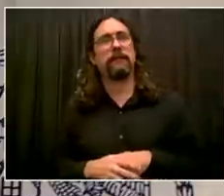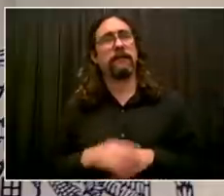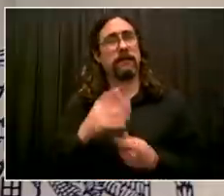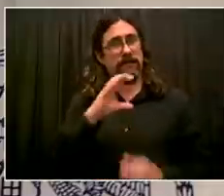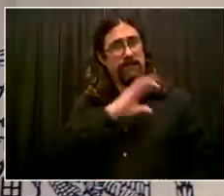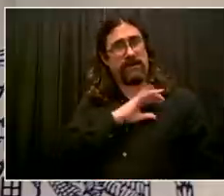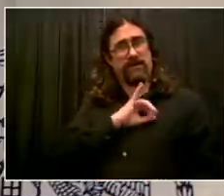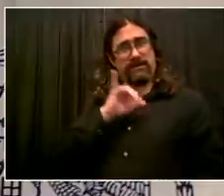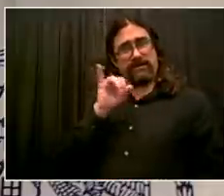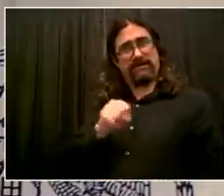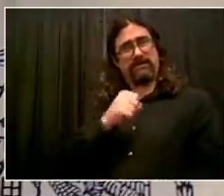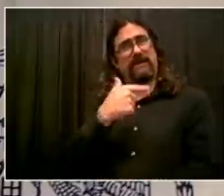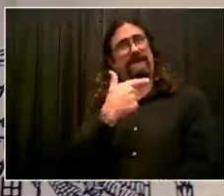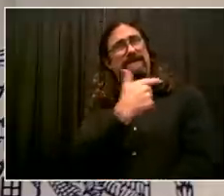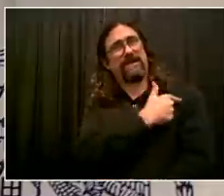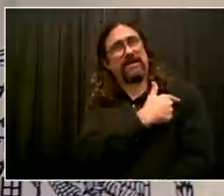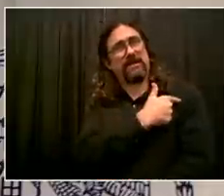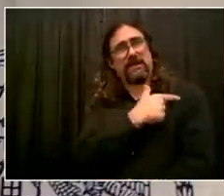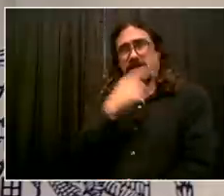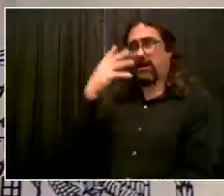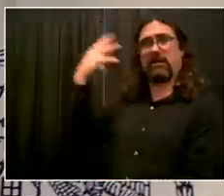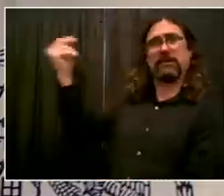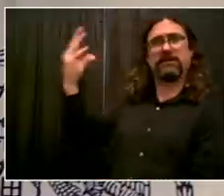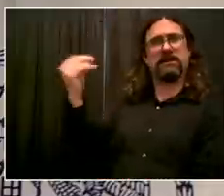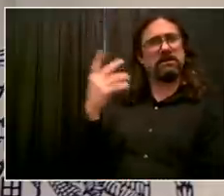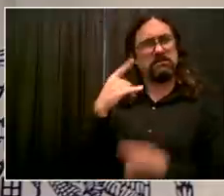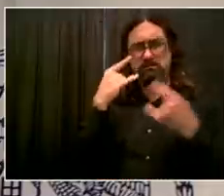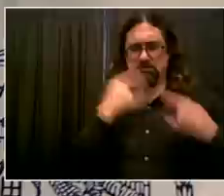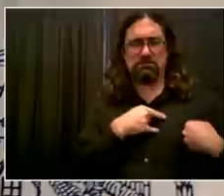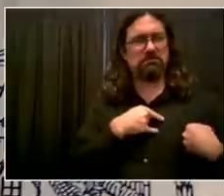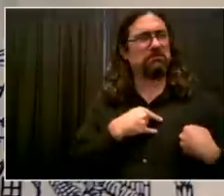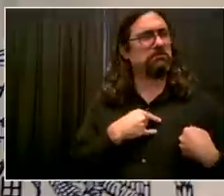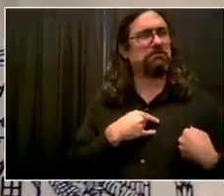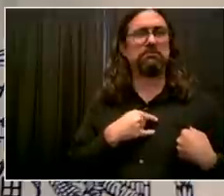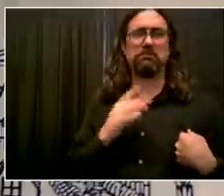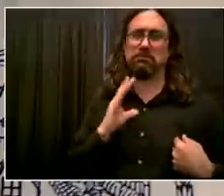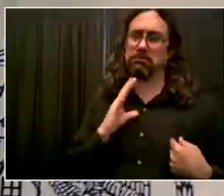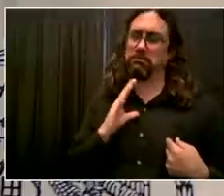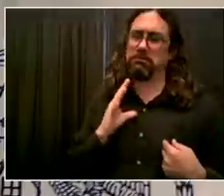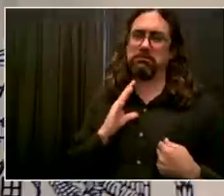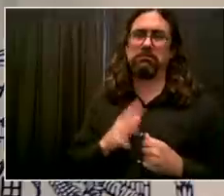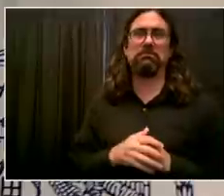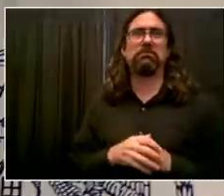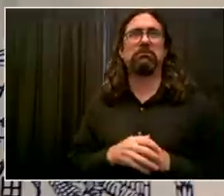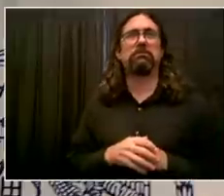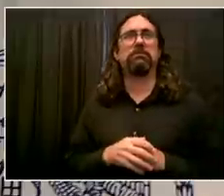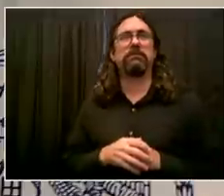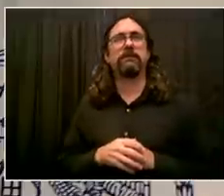So the message has been very clear to officers. I think the best way to handle it, Michael, is any individual instance.